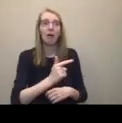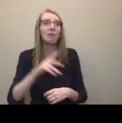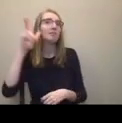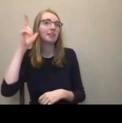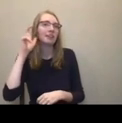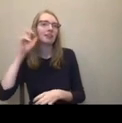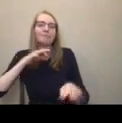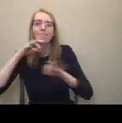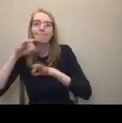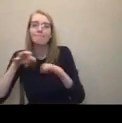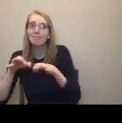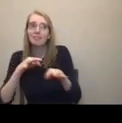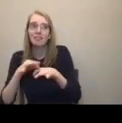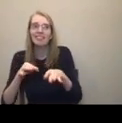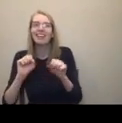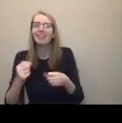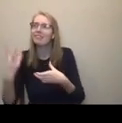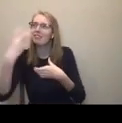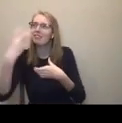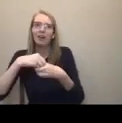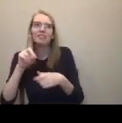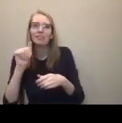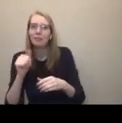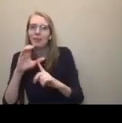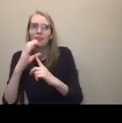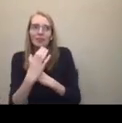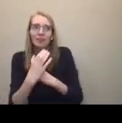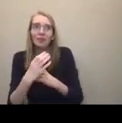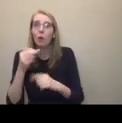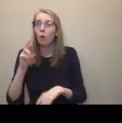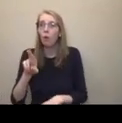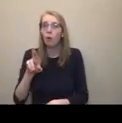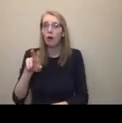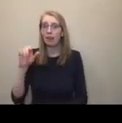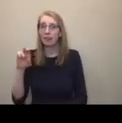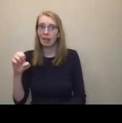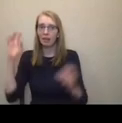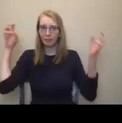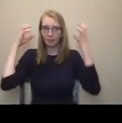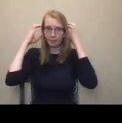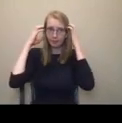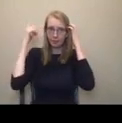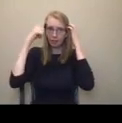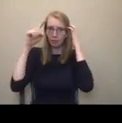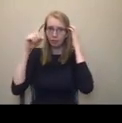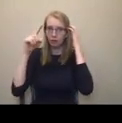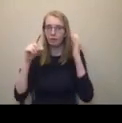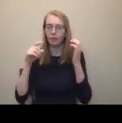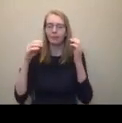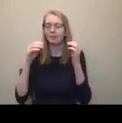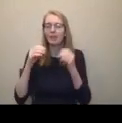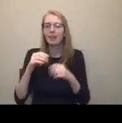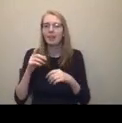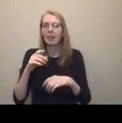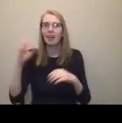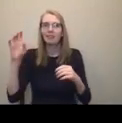house. Or you can do it live, and you can have live audio descriptors available to your blind patrons, and they will literally then sit beside the blind person in